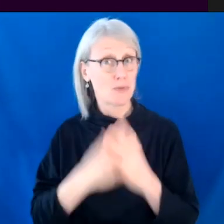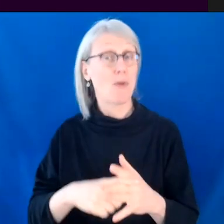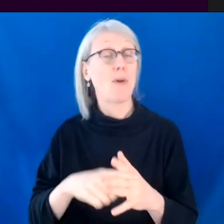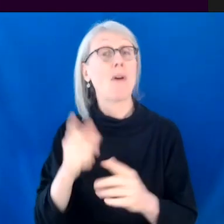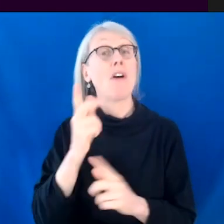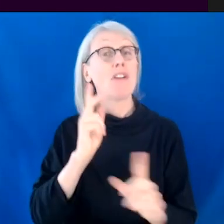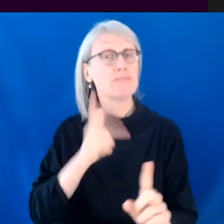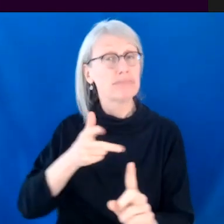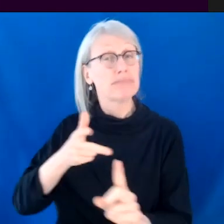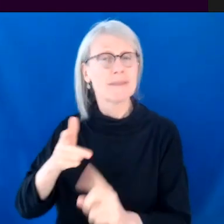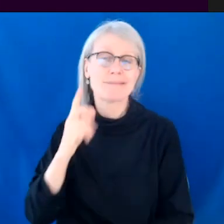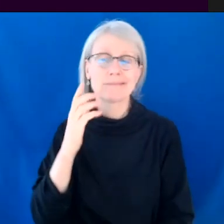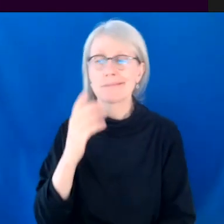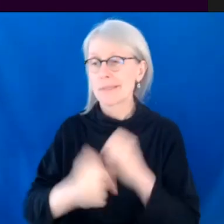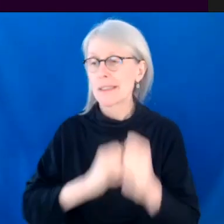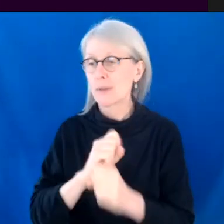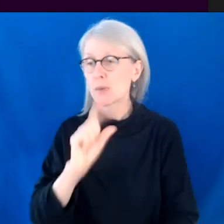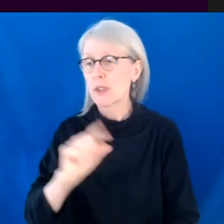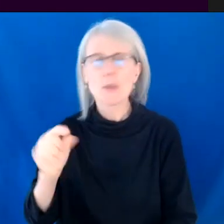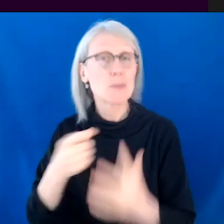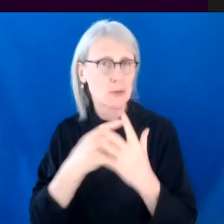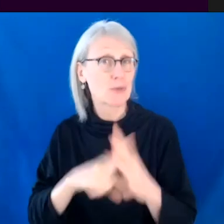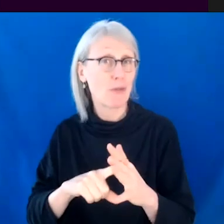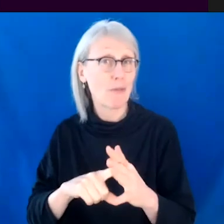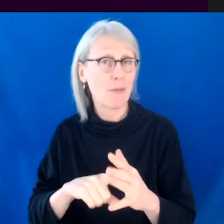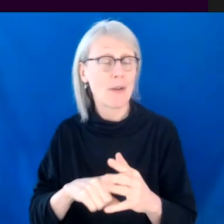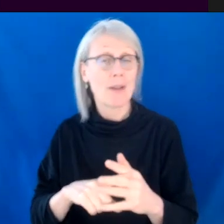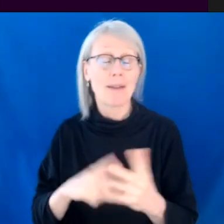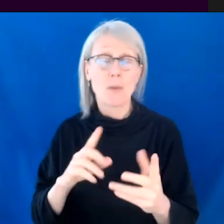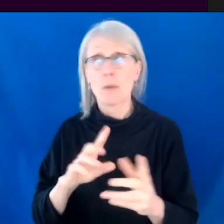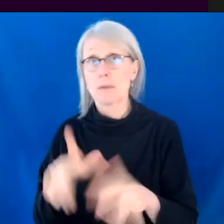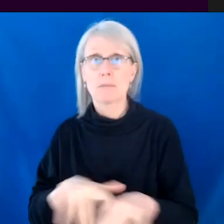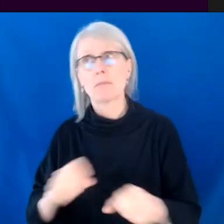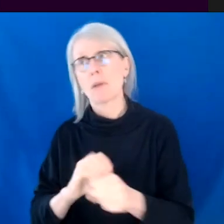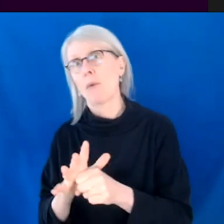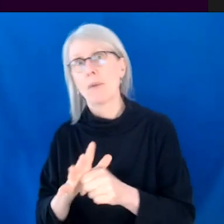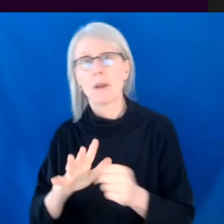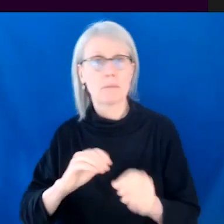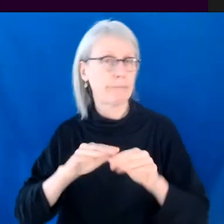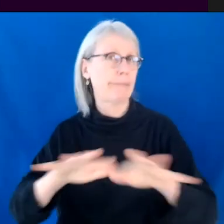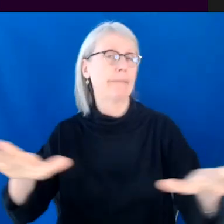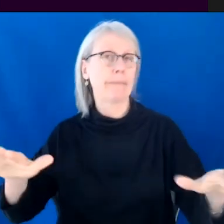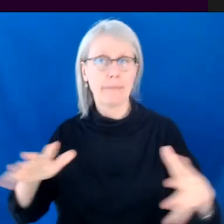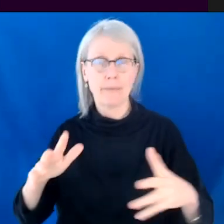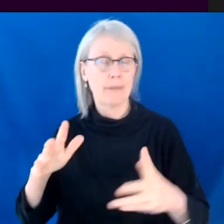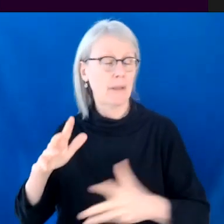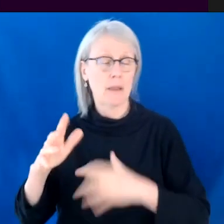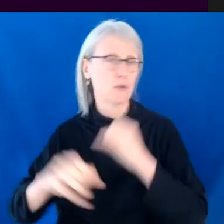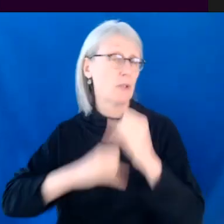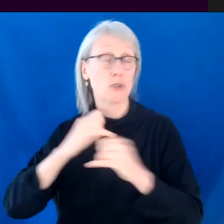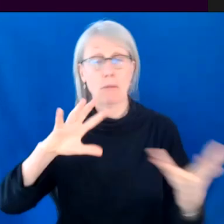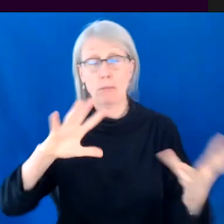2020, obviously, um, was when we started and with the pandemic and, and everything that was happening in the world, it felt even more